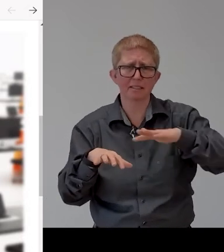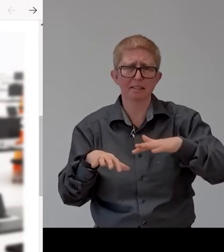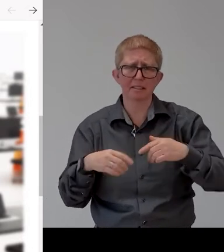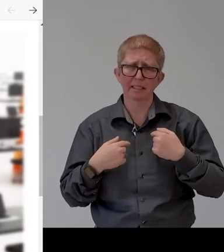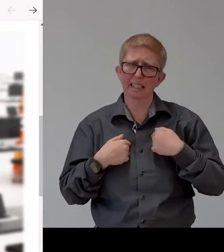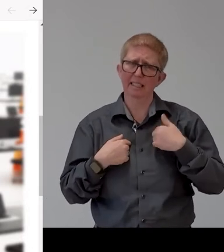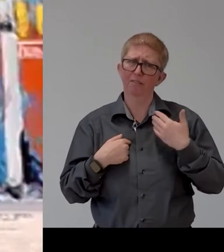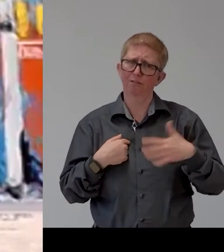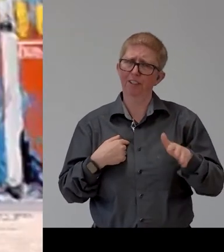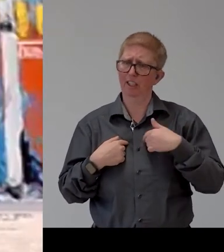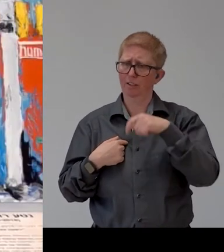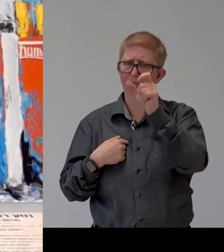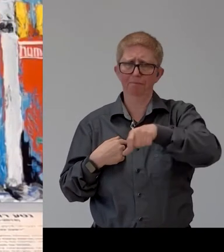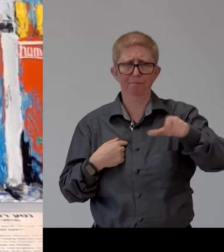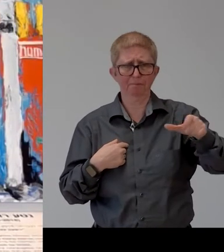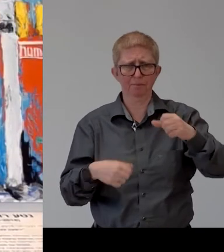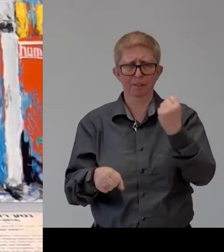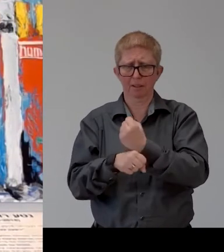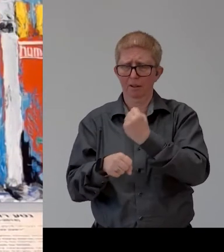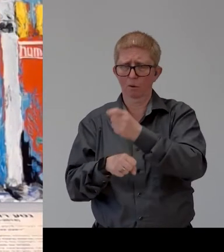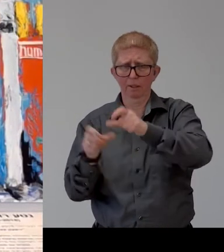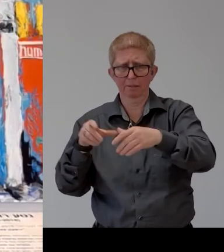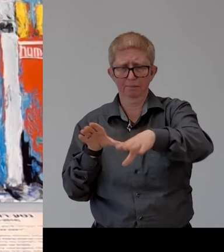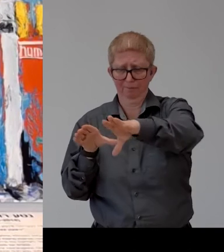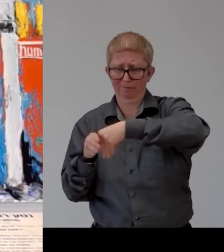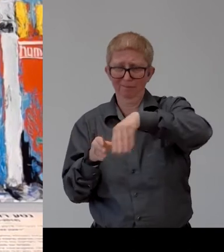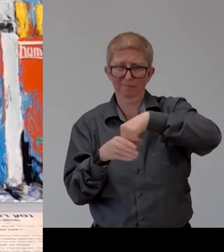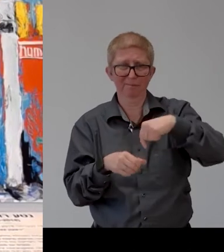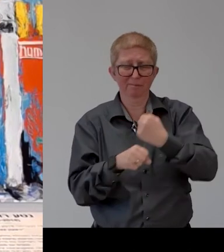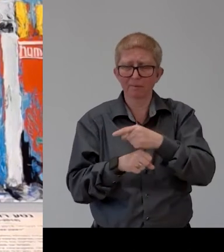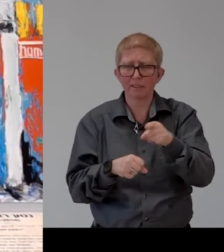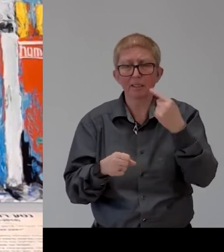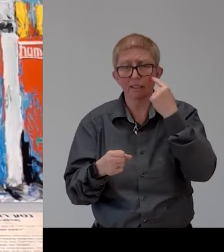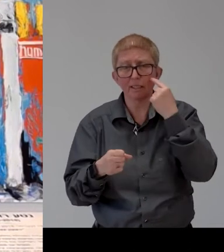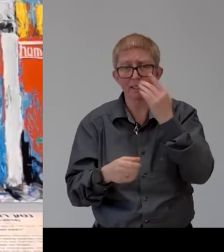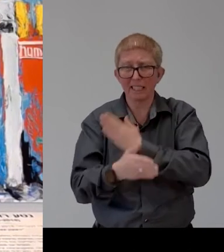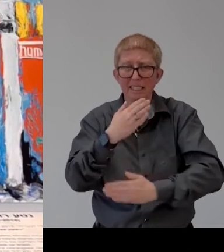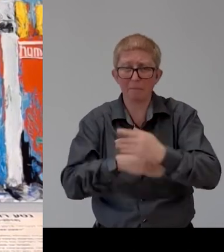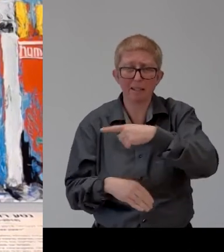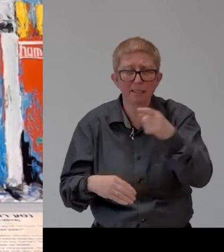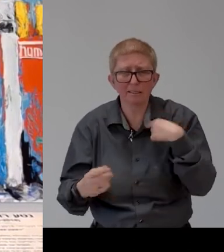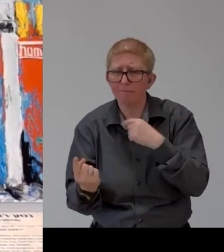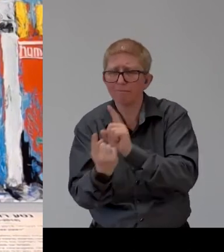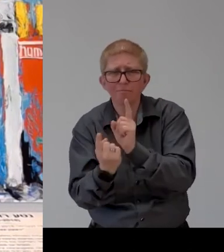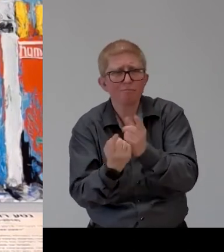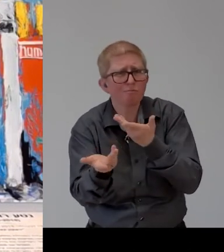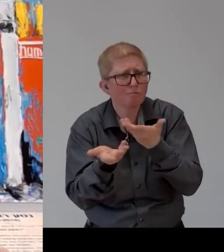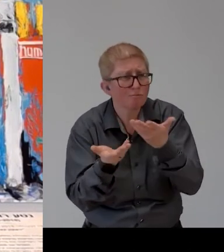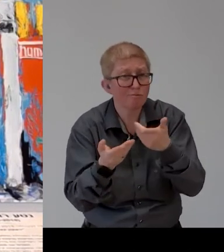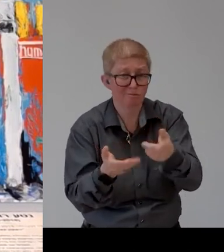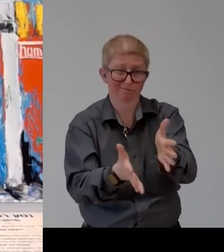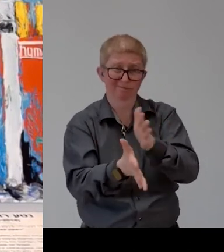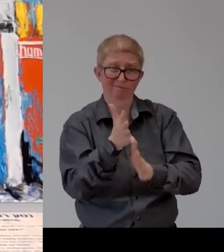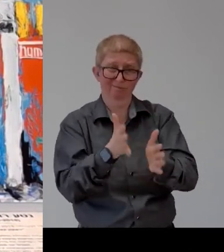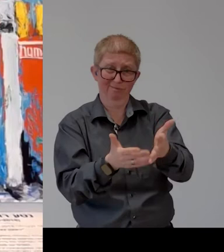employees uh with visual uh vision impairment that um um if they don't use a